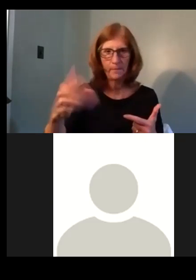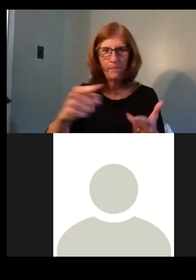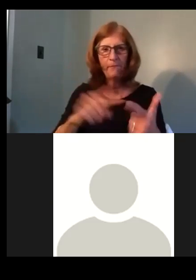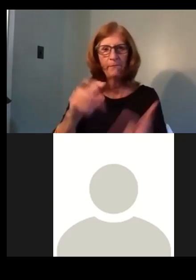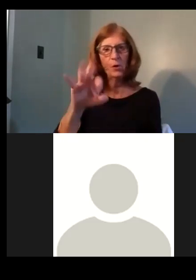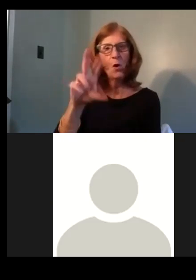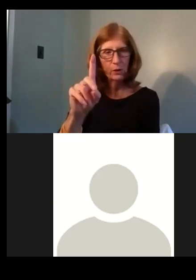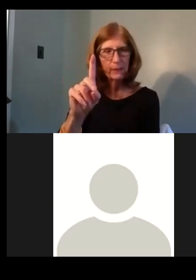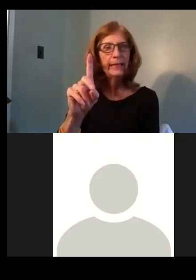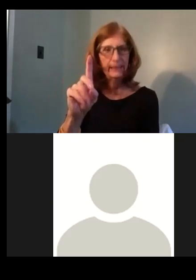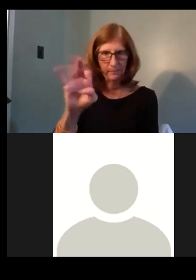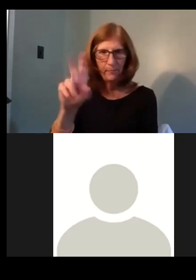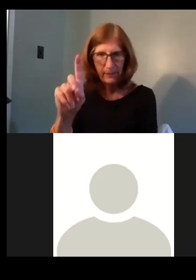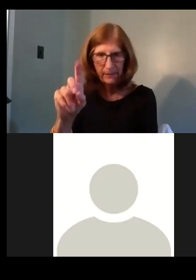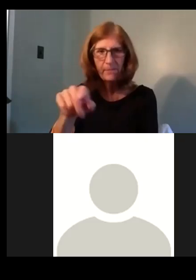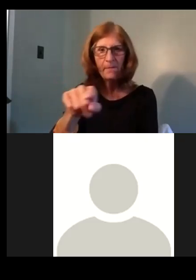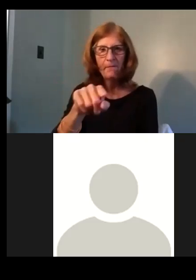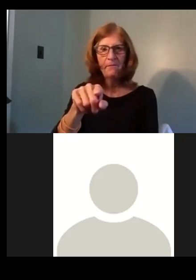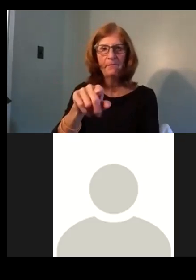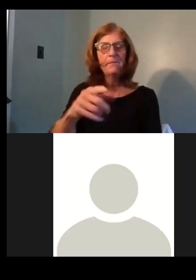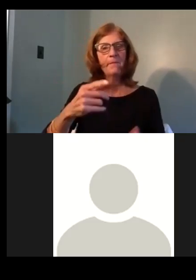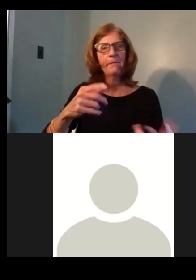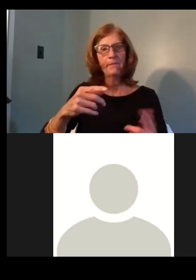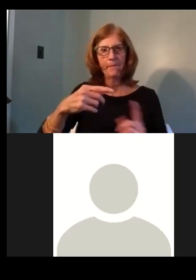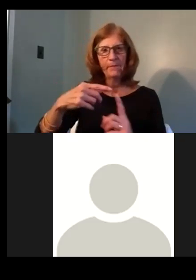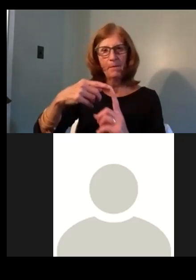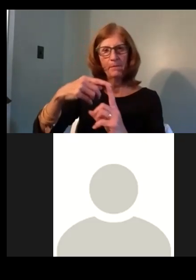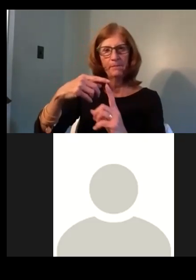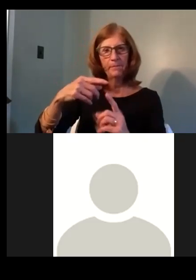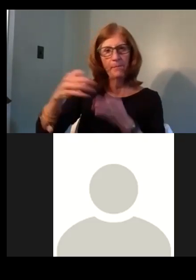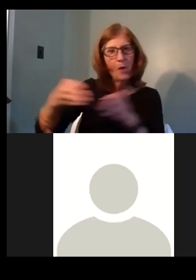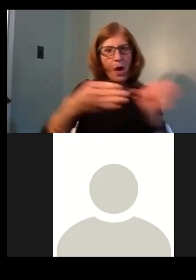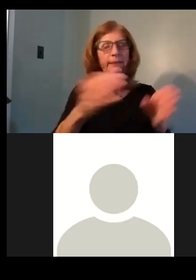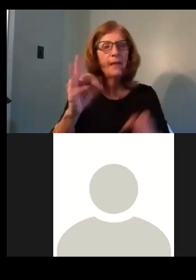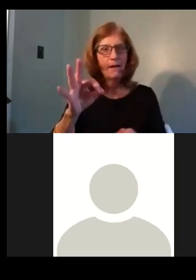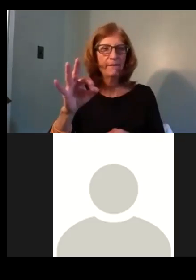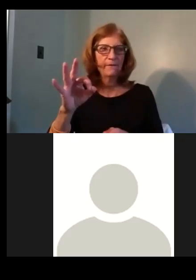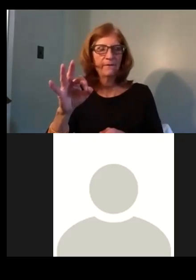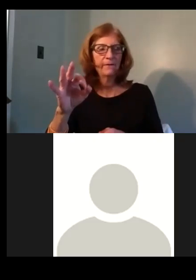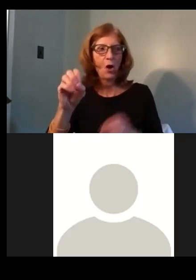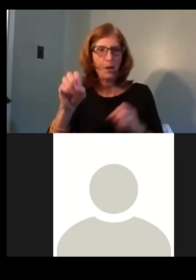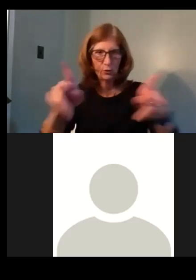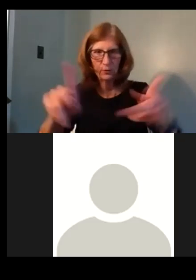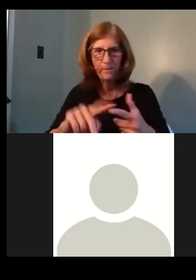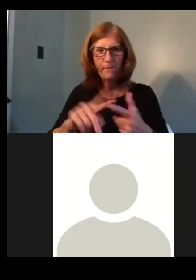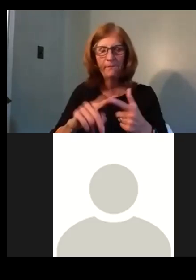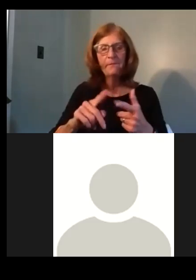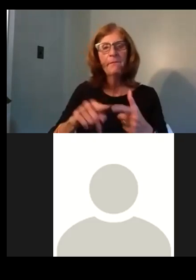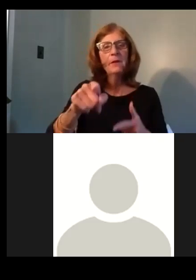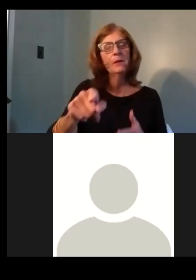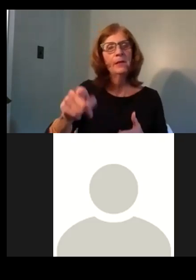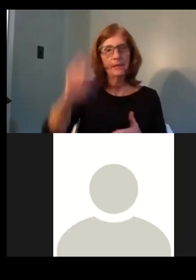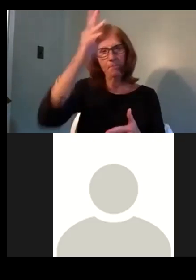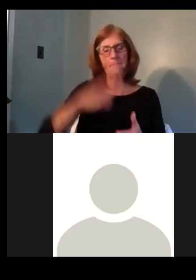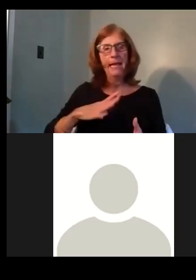BID is doing their Pods of Opportunity Program, obviously in Oakland. The South Pittsburgh Men's Group in Beltsuver